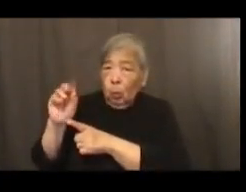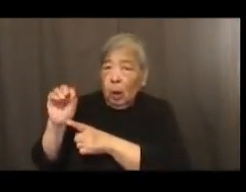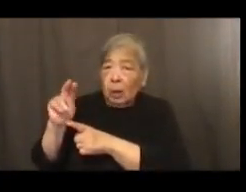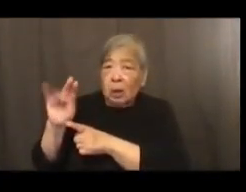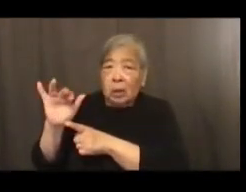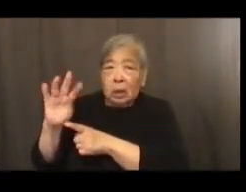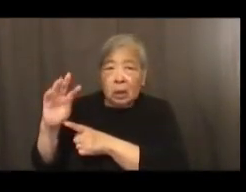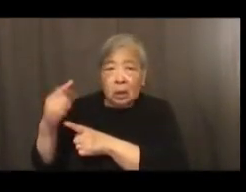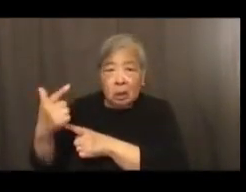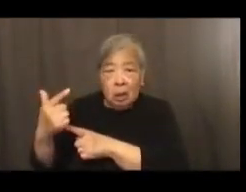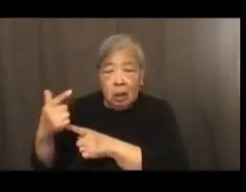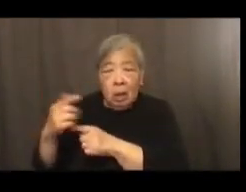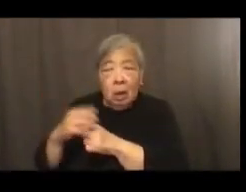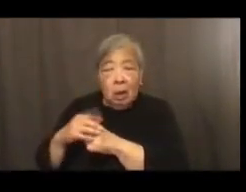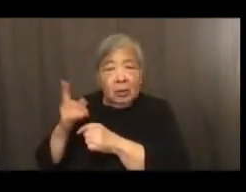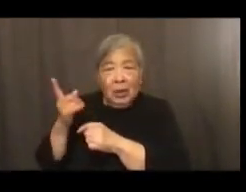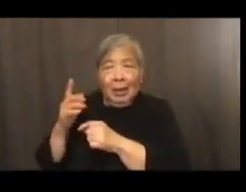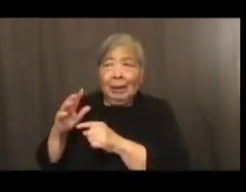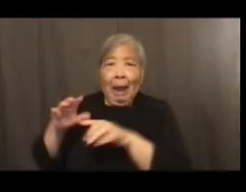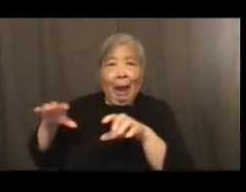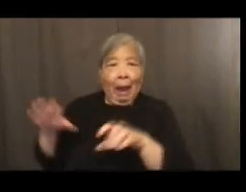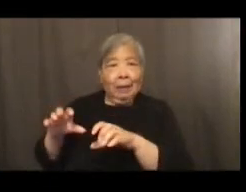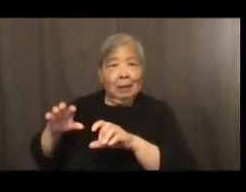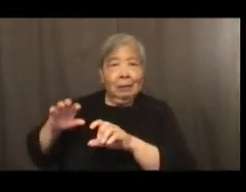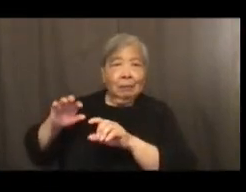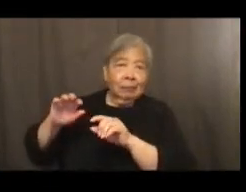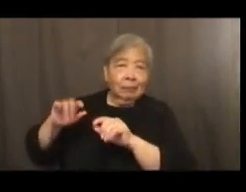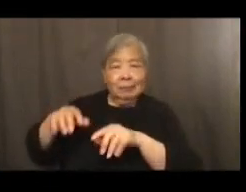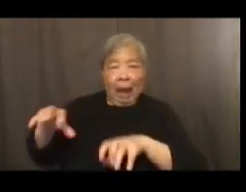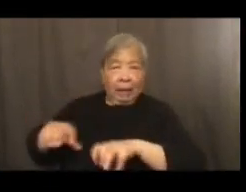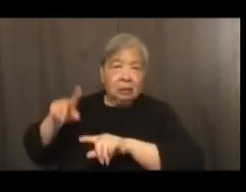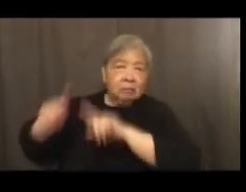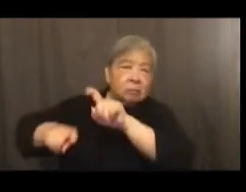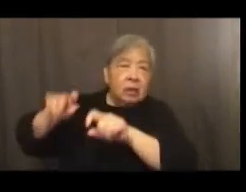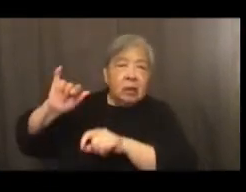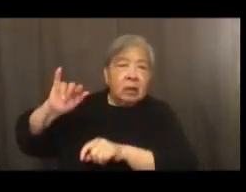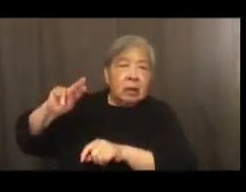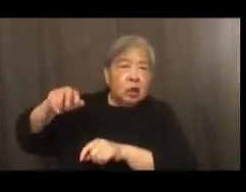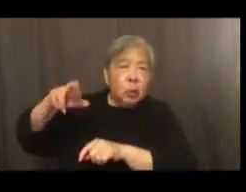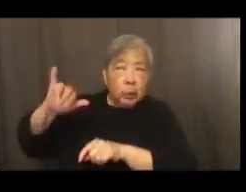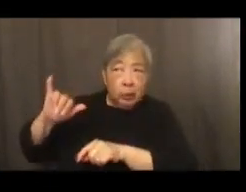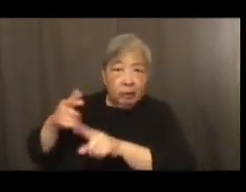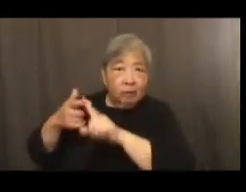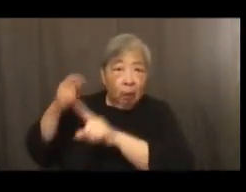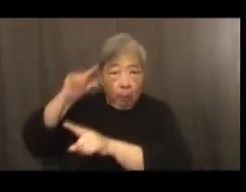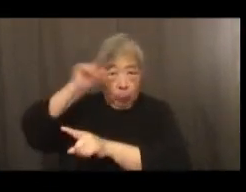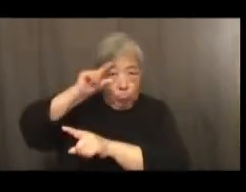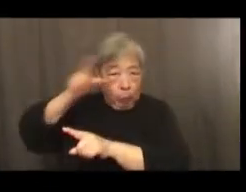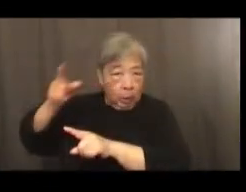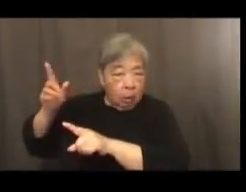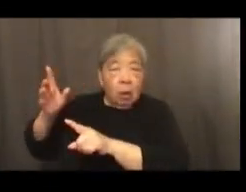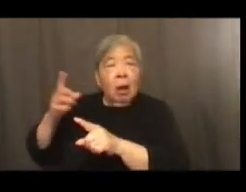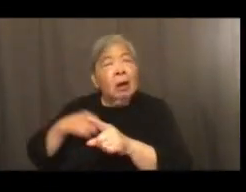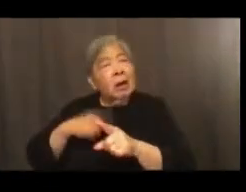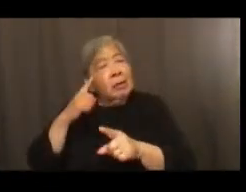Historia for the Greeks, right? The act of inquiry. I think we have to address some of the core